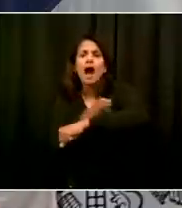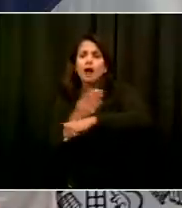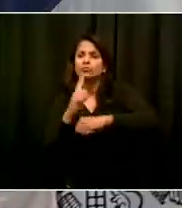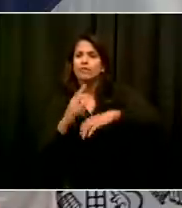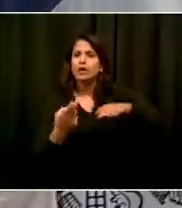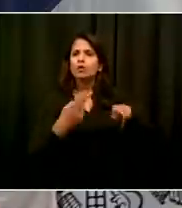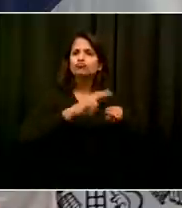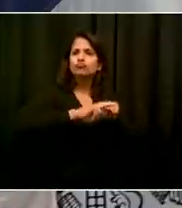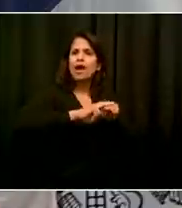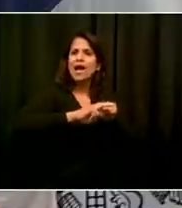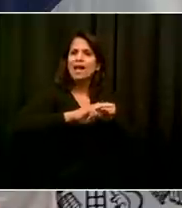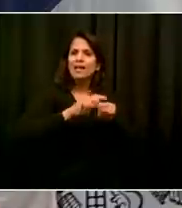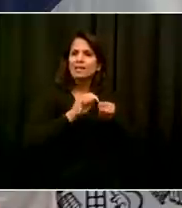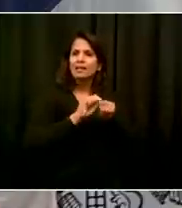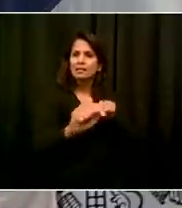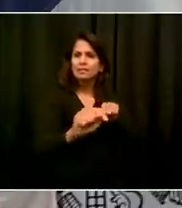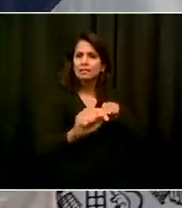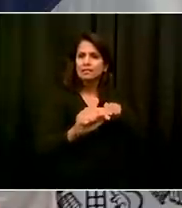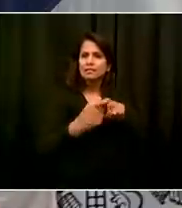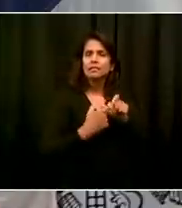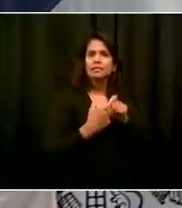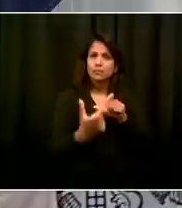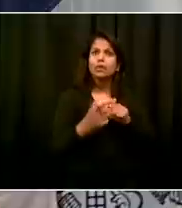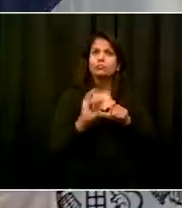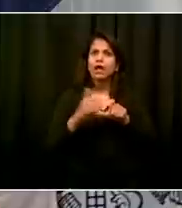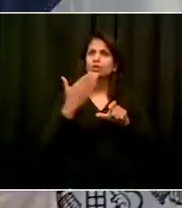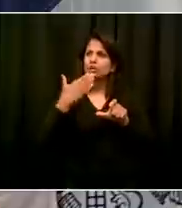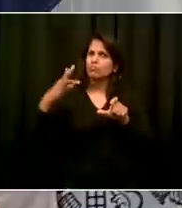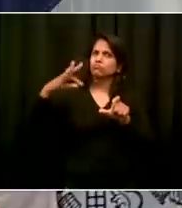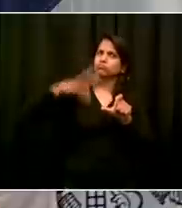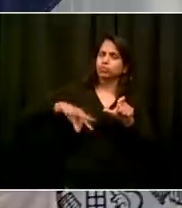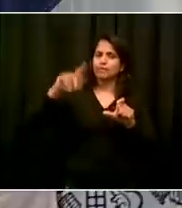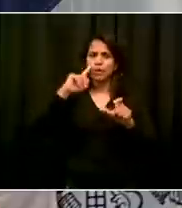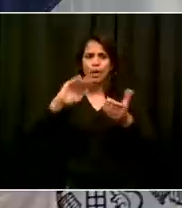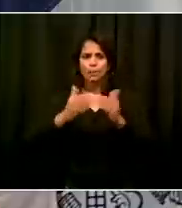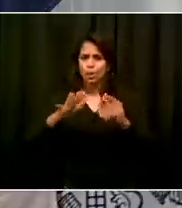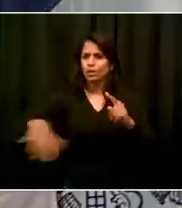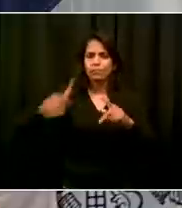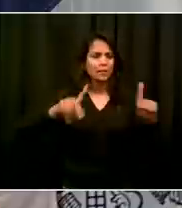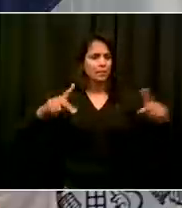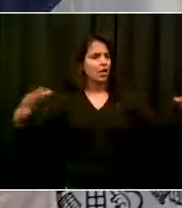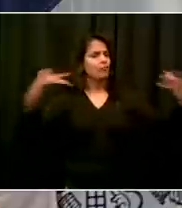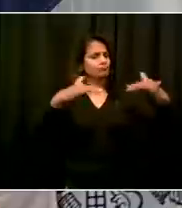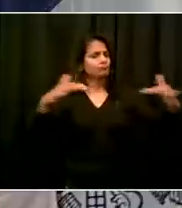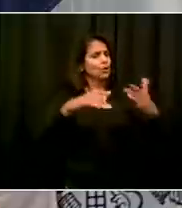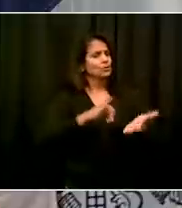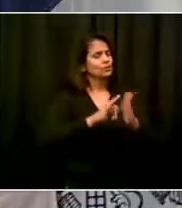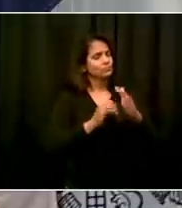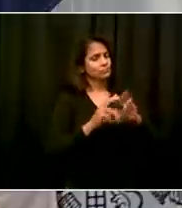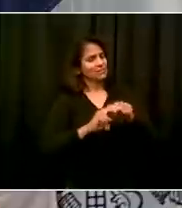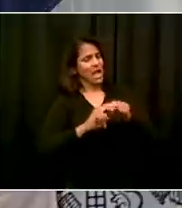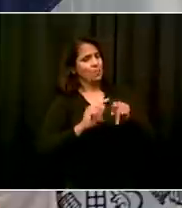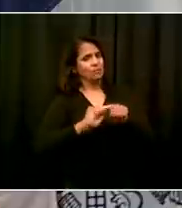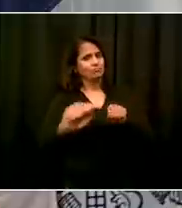serving the surrounding community if they want to get the support of the city government. Next up, we have Michael from The Daily News.